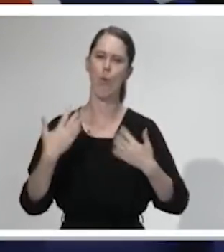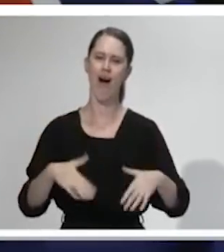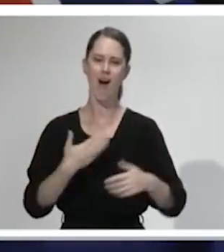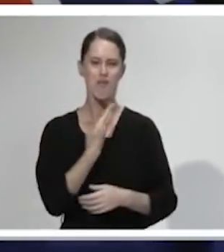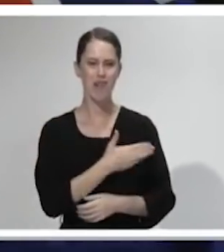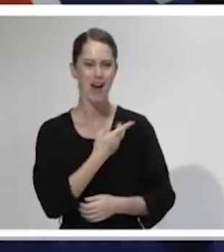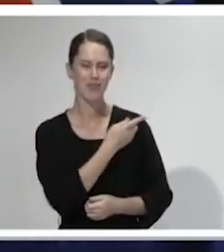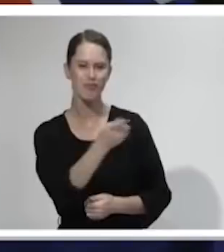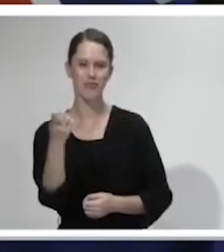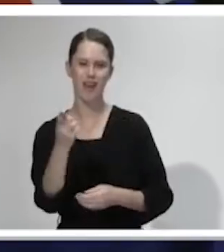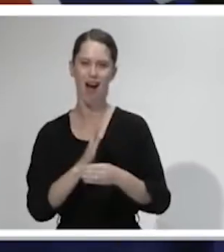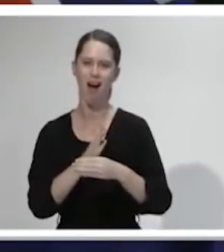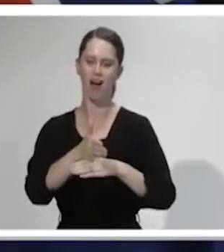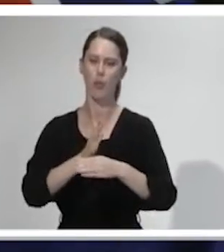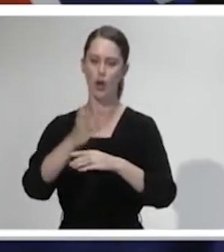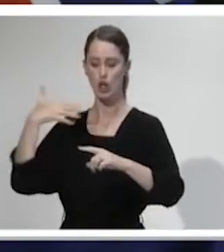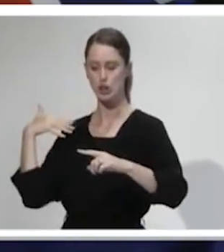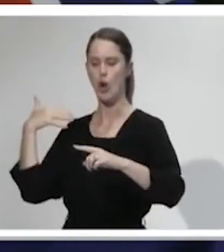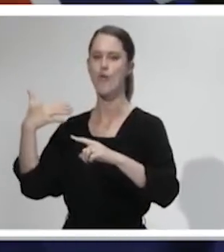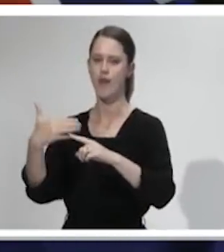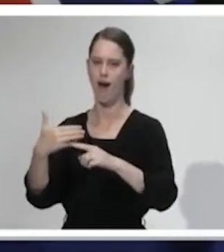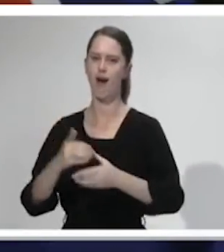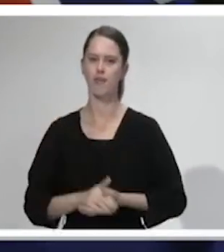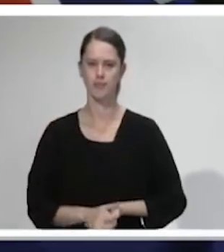prouder of the start that we have made together.